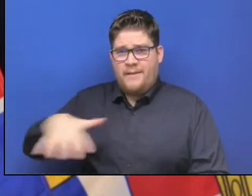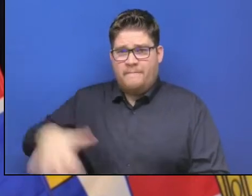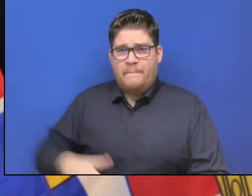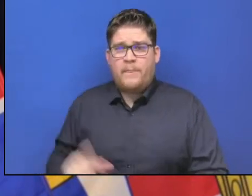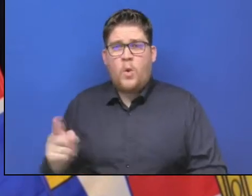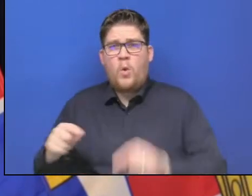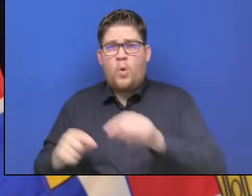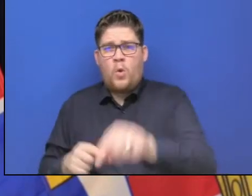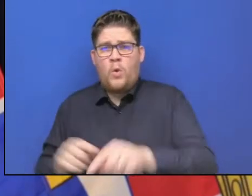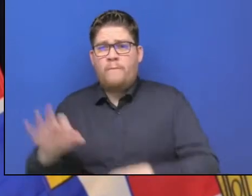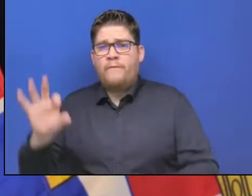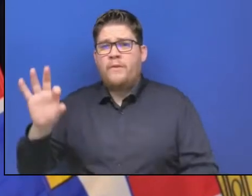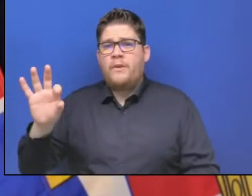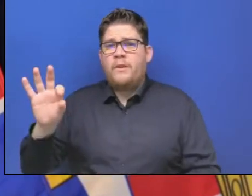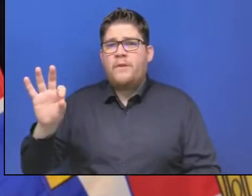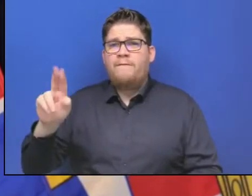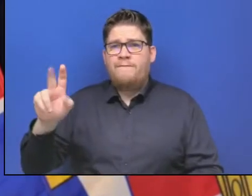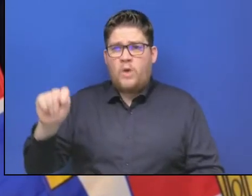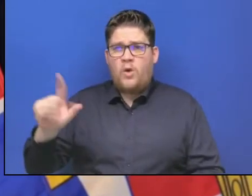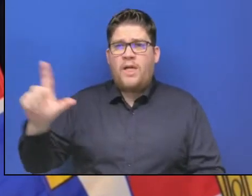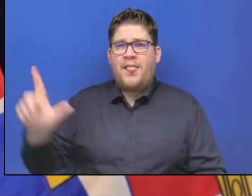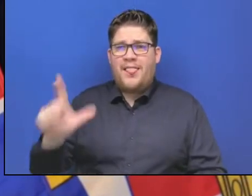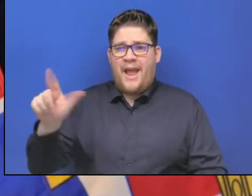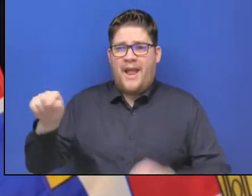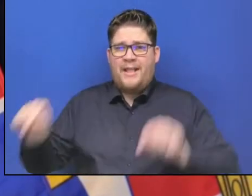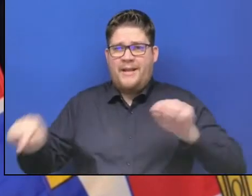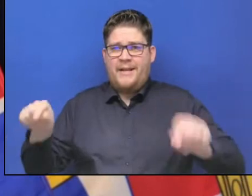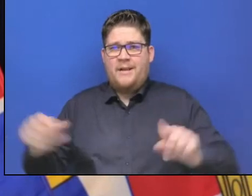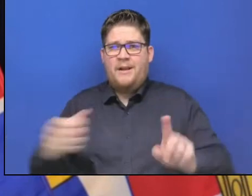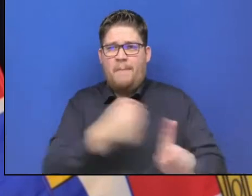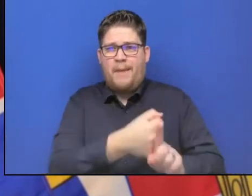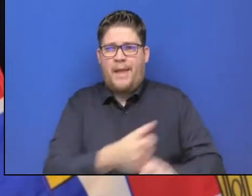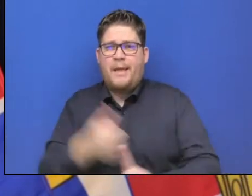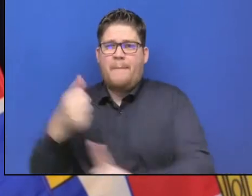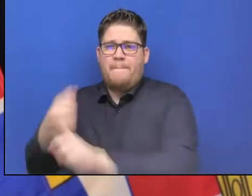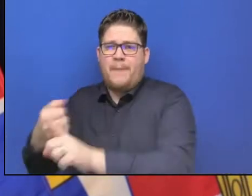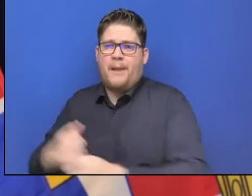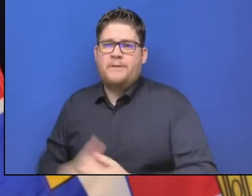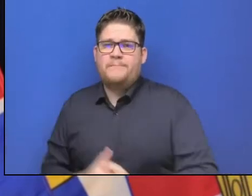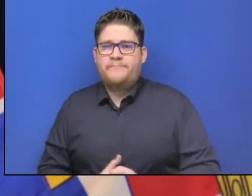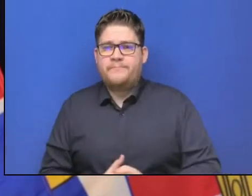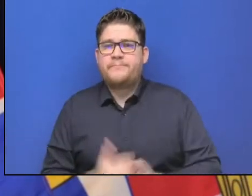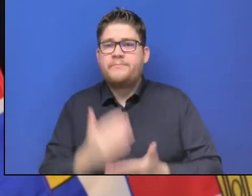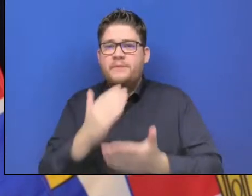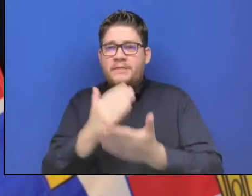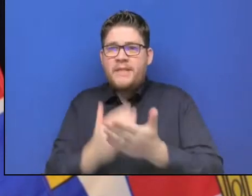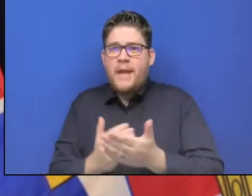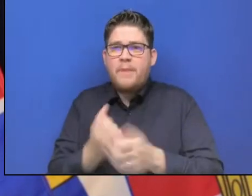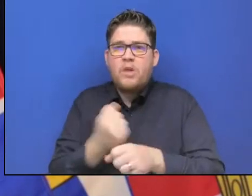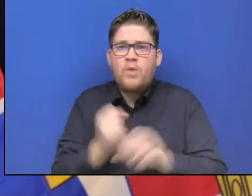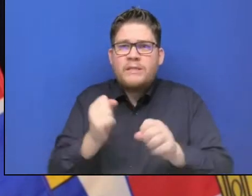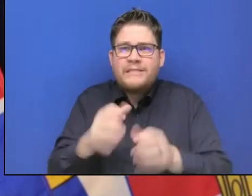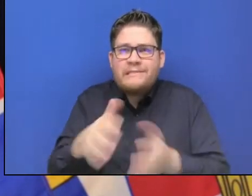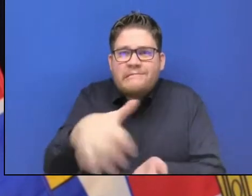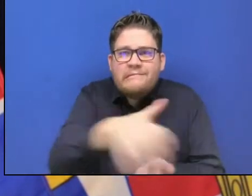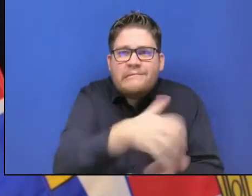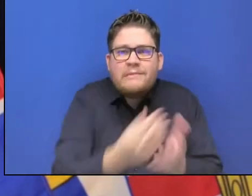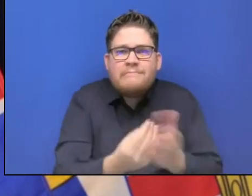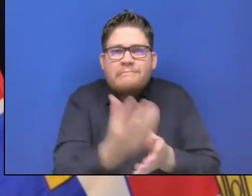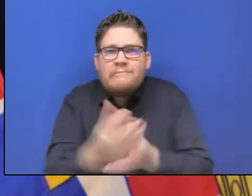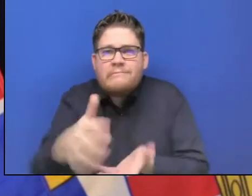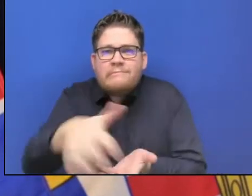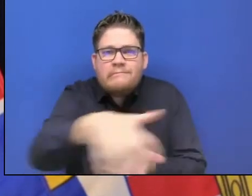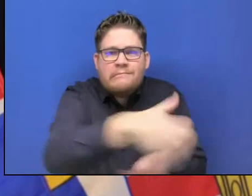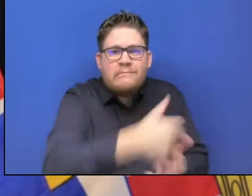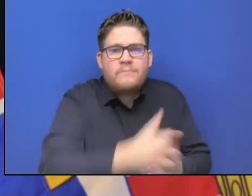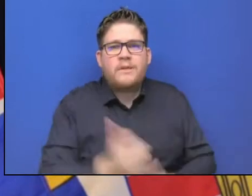we congratulate them for trying to get that food into the food supply right now. It's a tough job. But cabbage, cauliflower, Brussels sprouts,